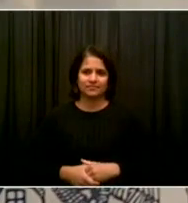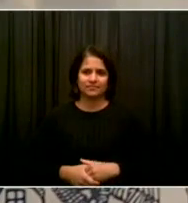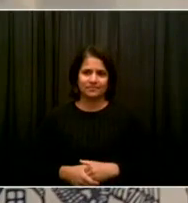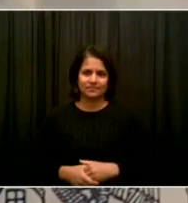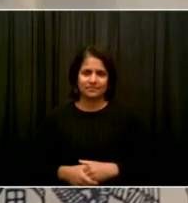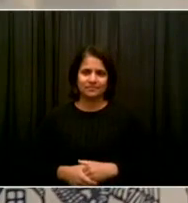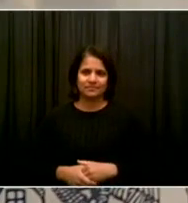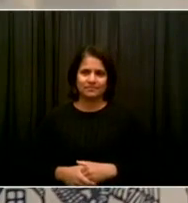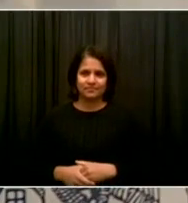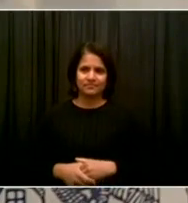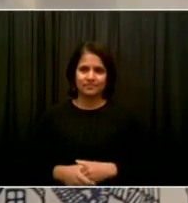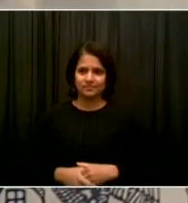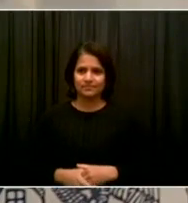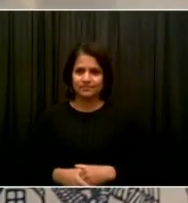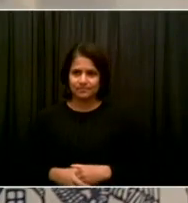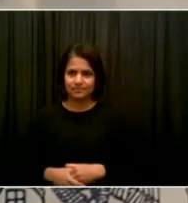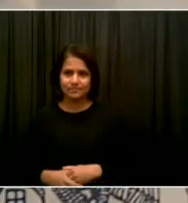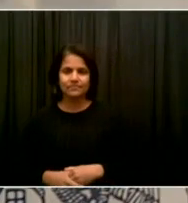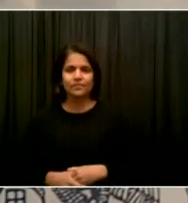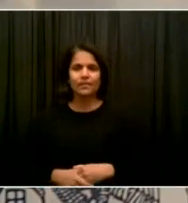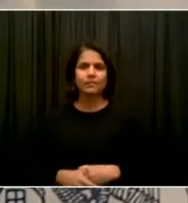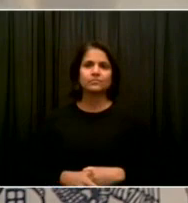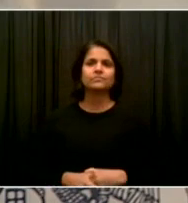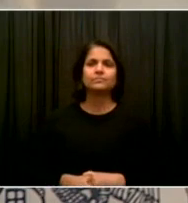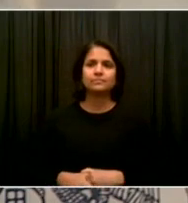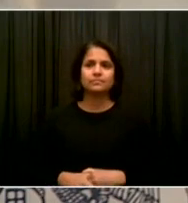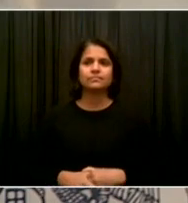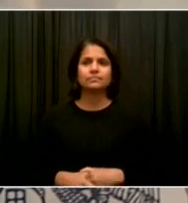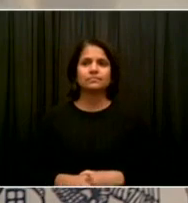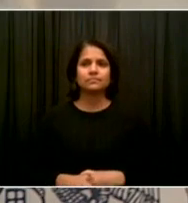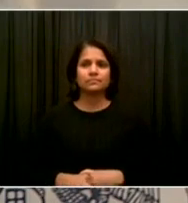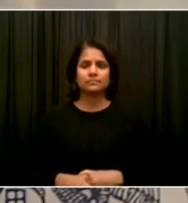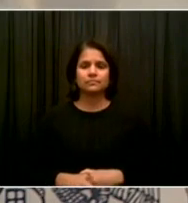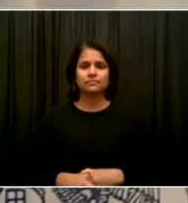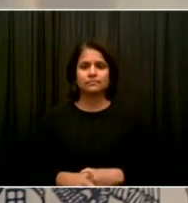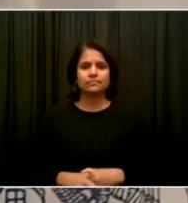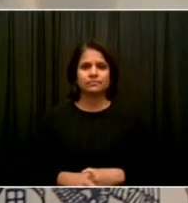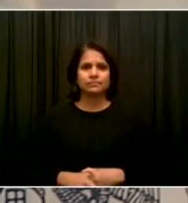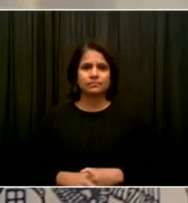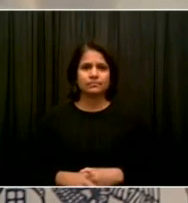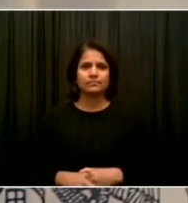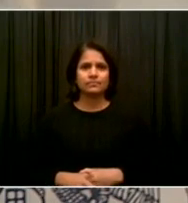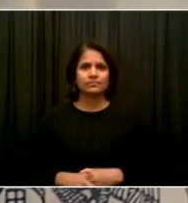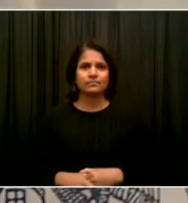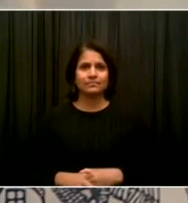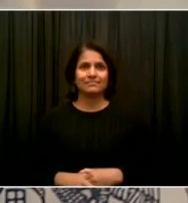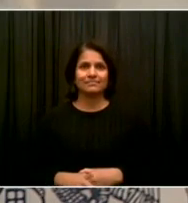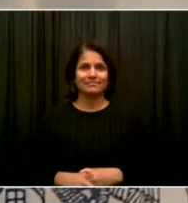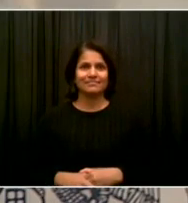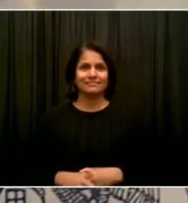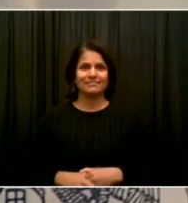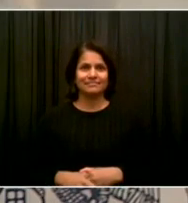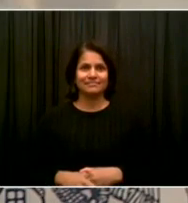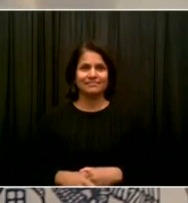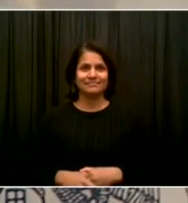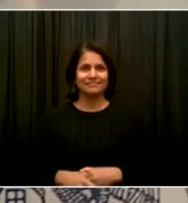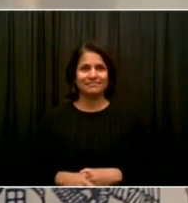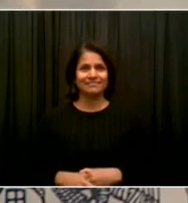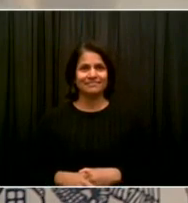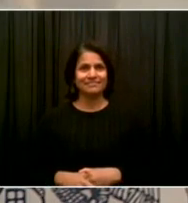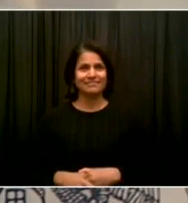También estamos llevando más pruebas y a más de 100 sitios